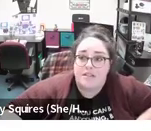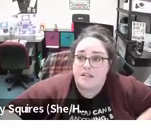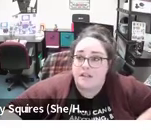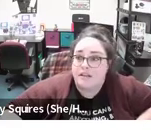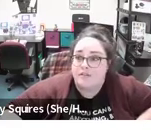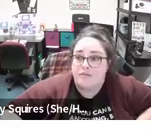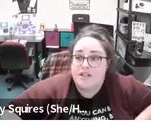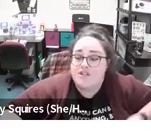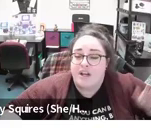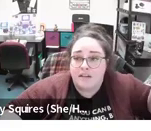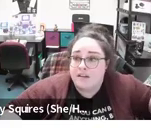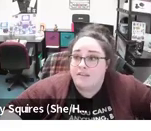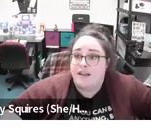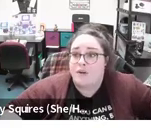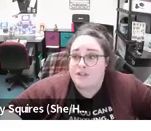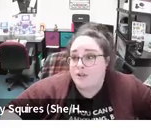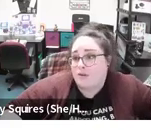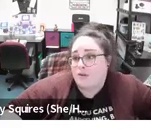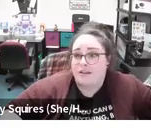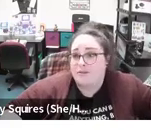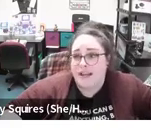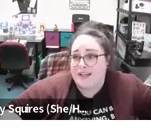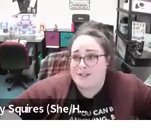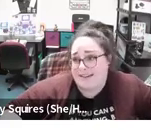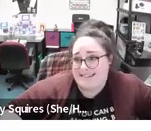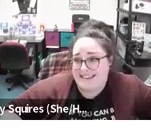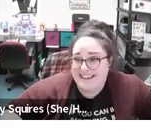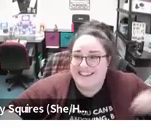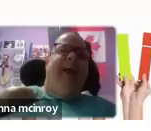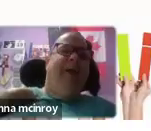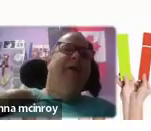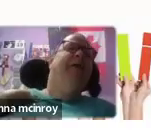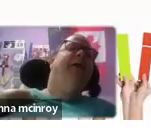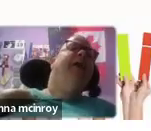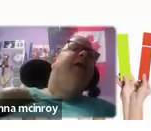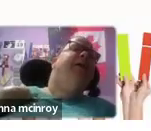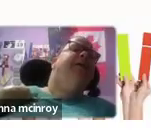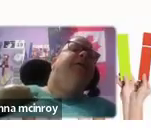you accidentally raise your hand raise that's okay too i love the reaction buttons you